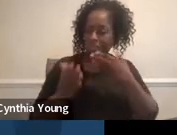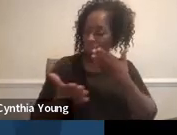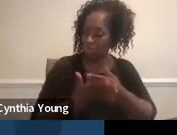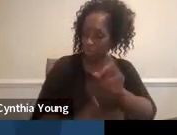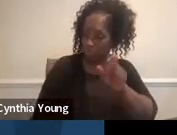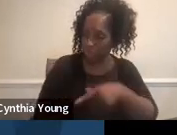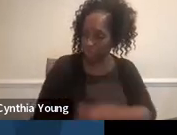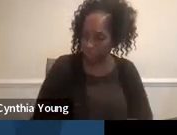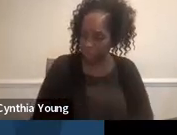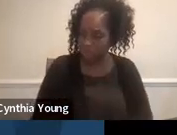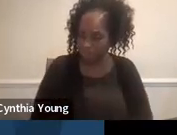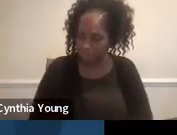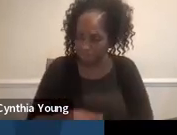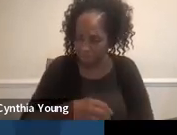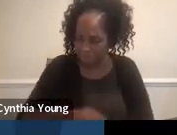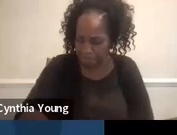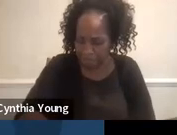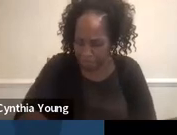question.